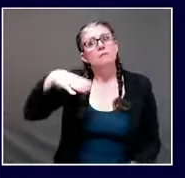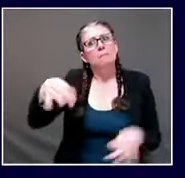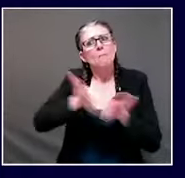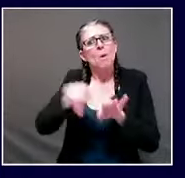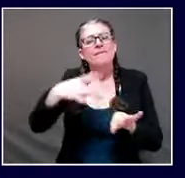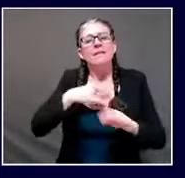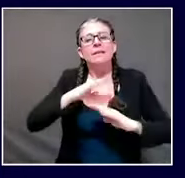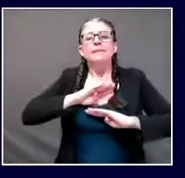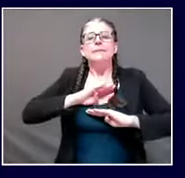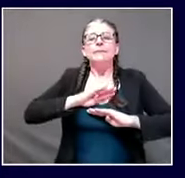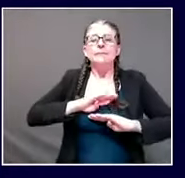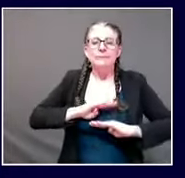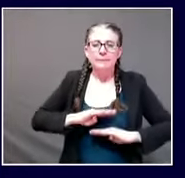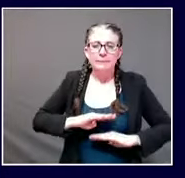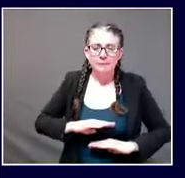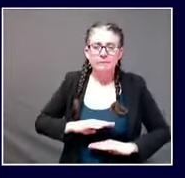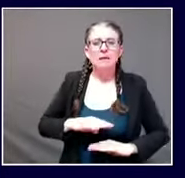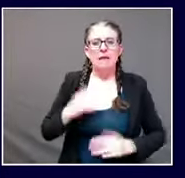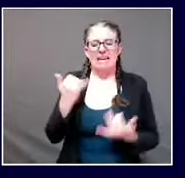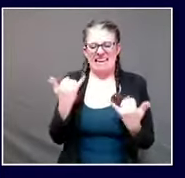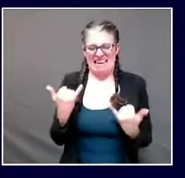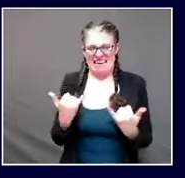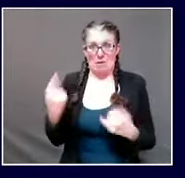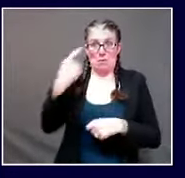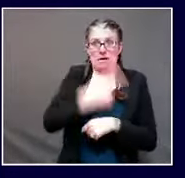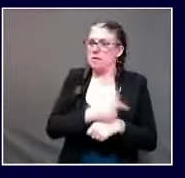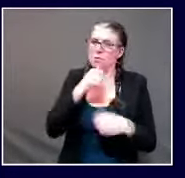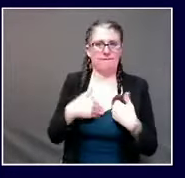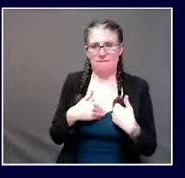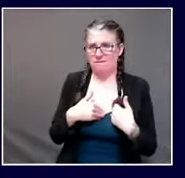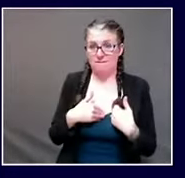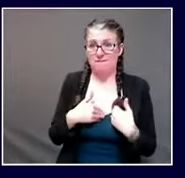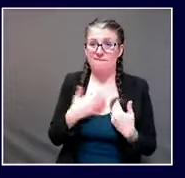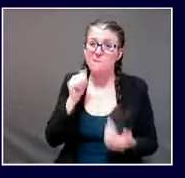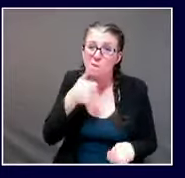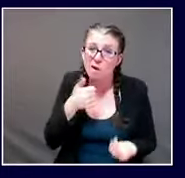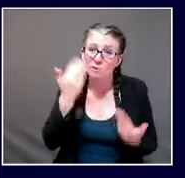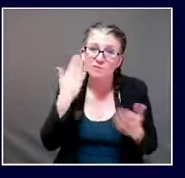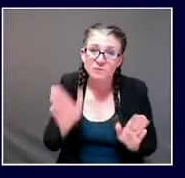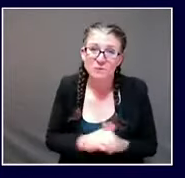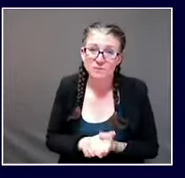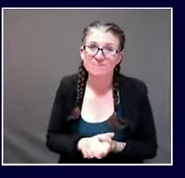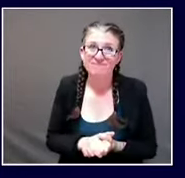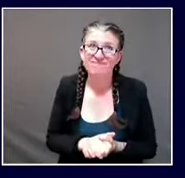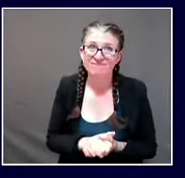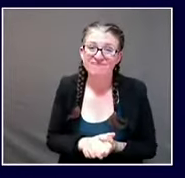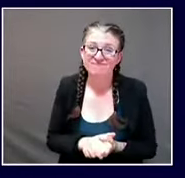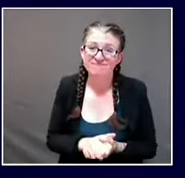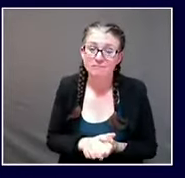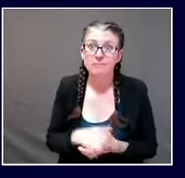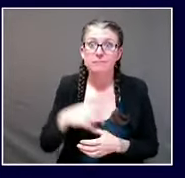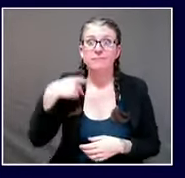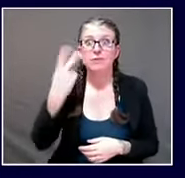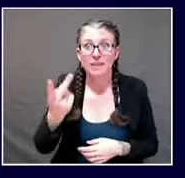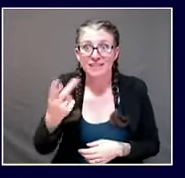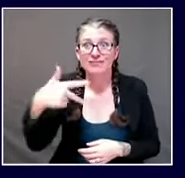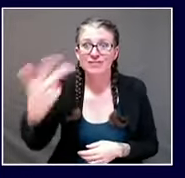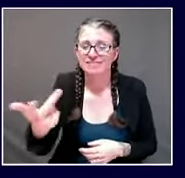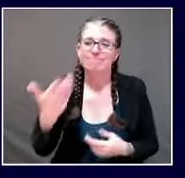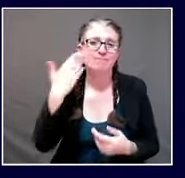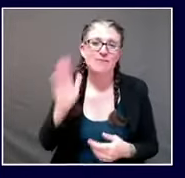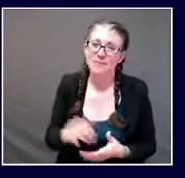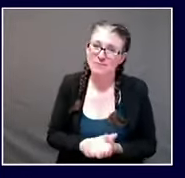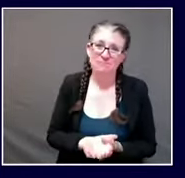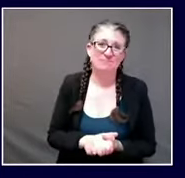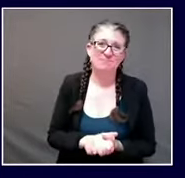as well as moving forward the test is just that it tells you what was happening the moment that the sample was